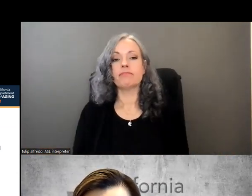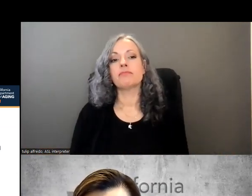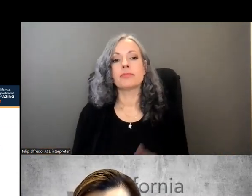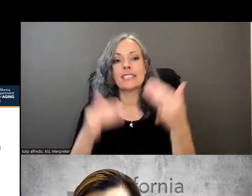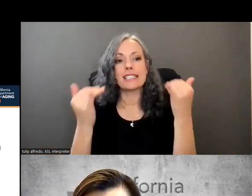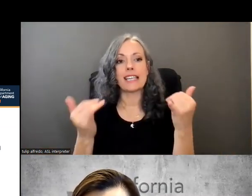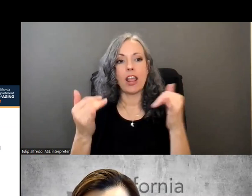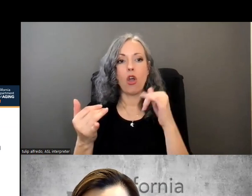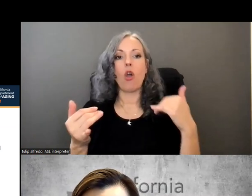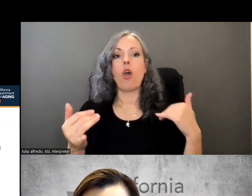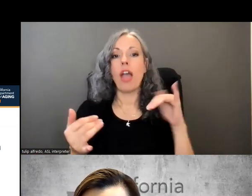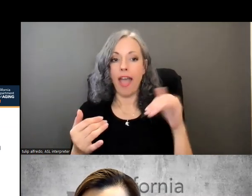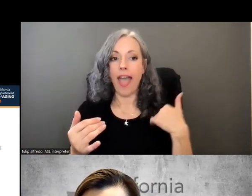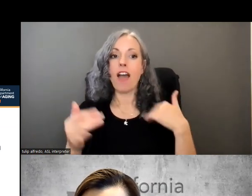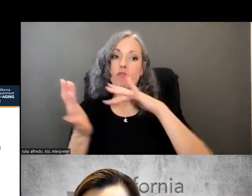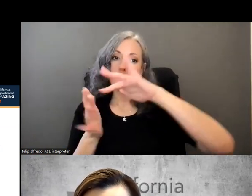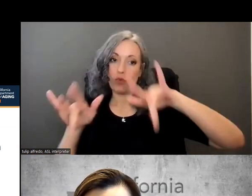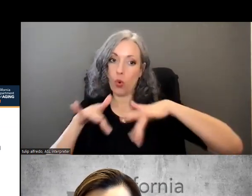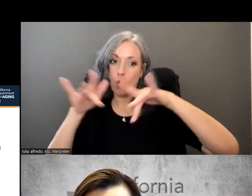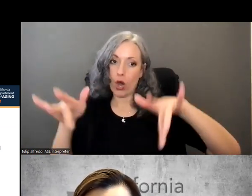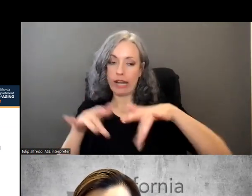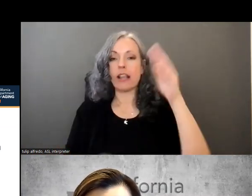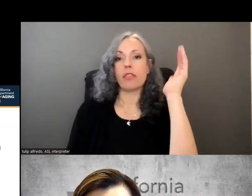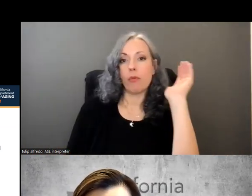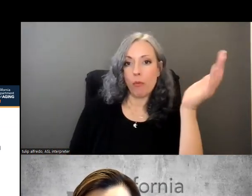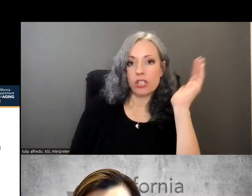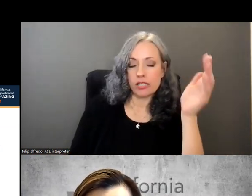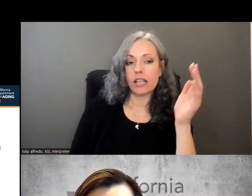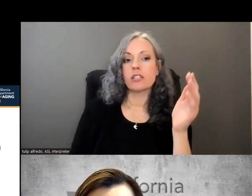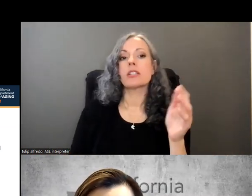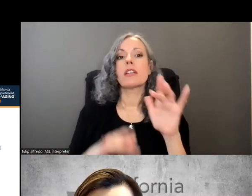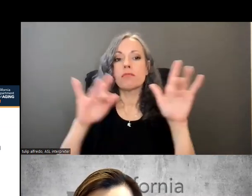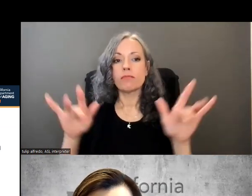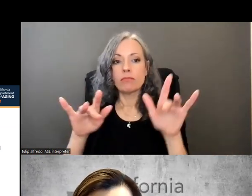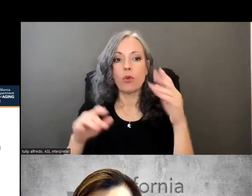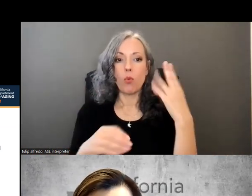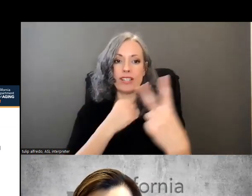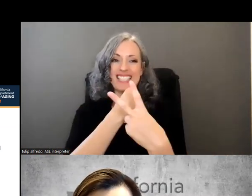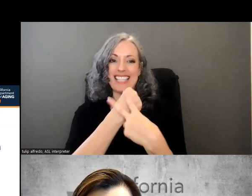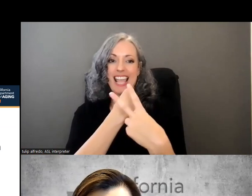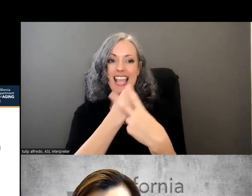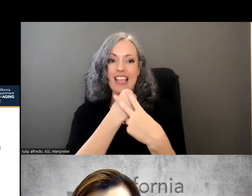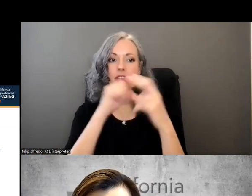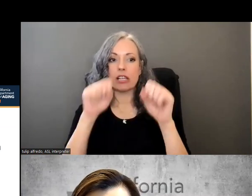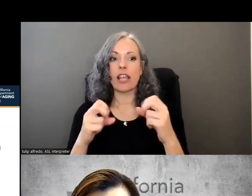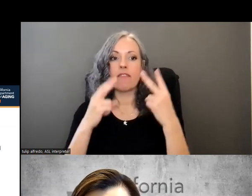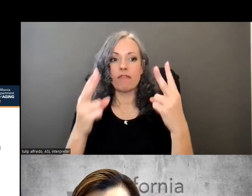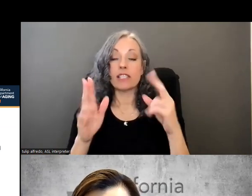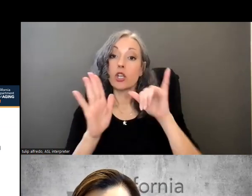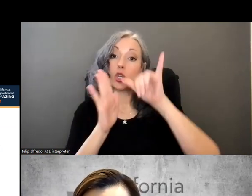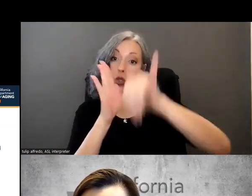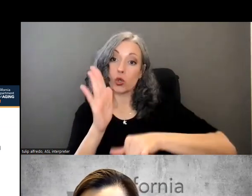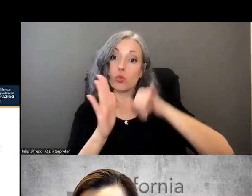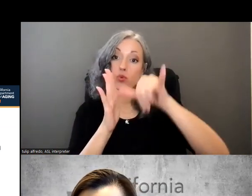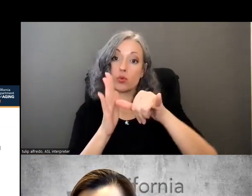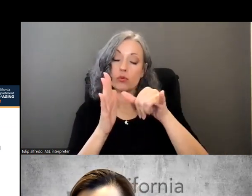being recorded both the presentation and recording will be archived you can visit cda's youtube channel to view it